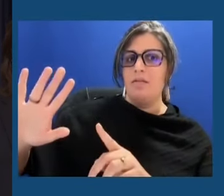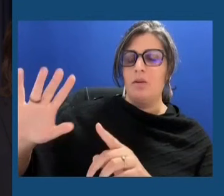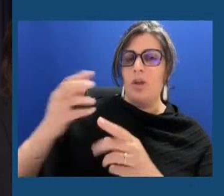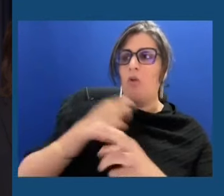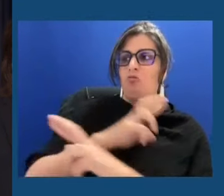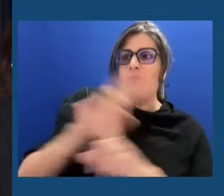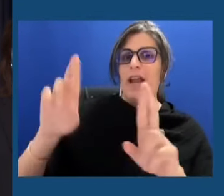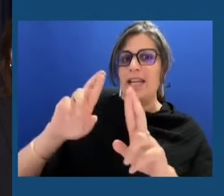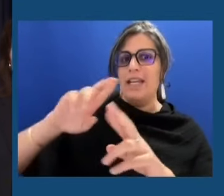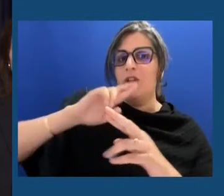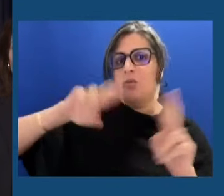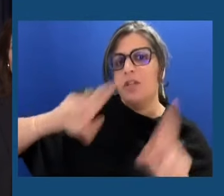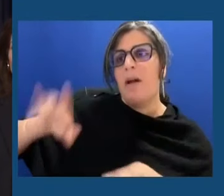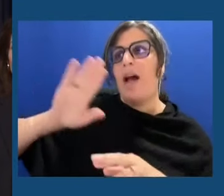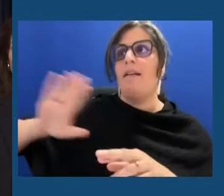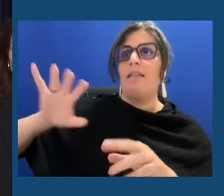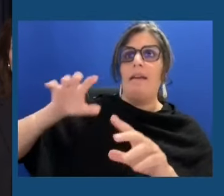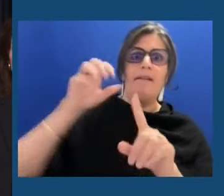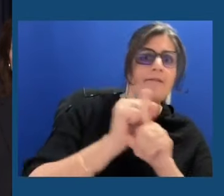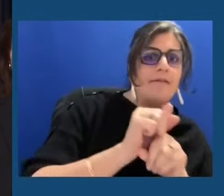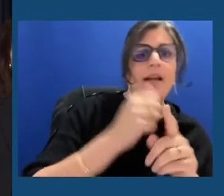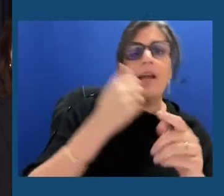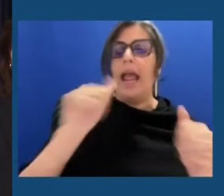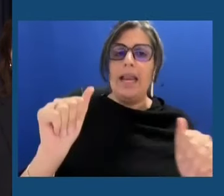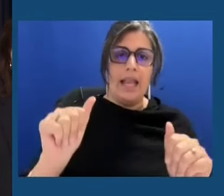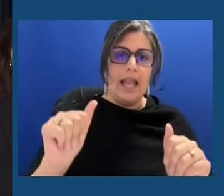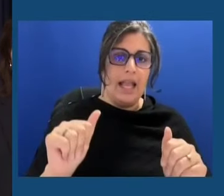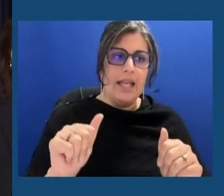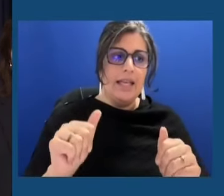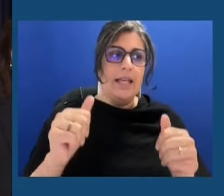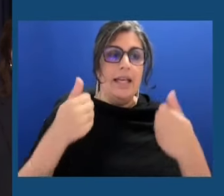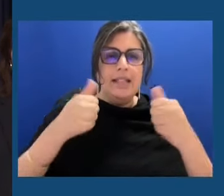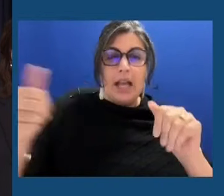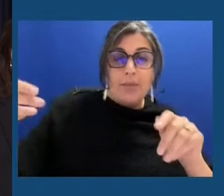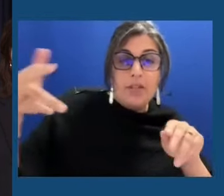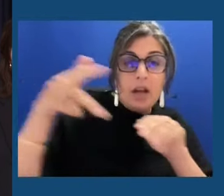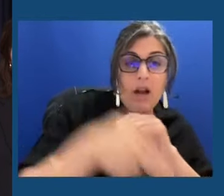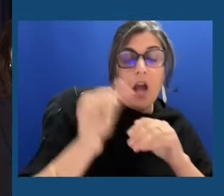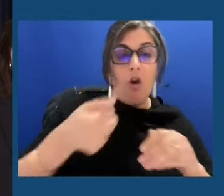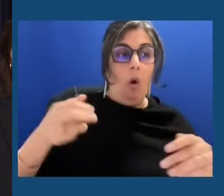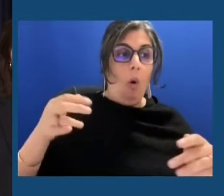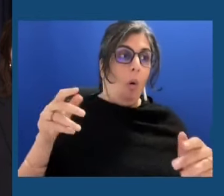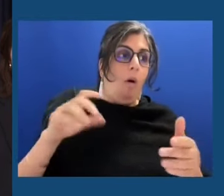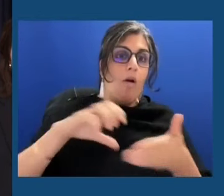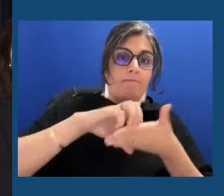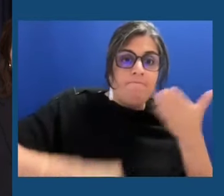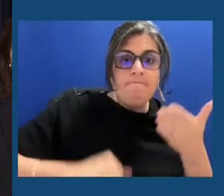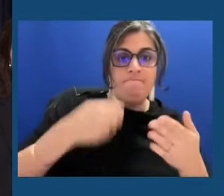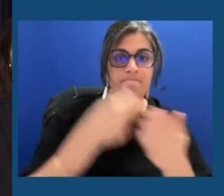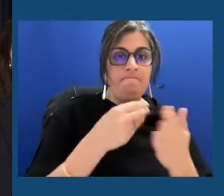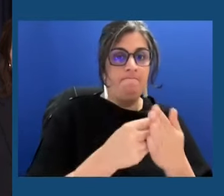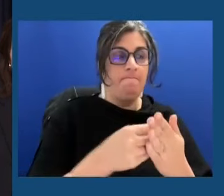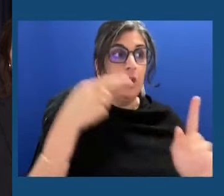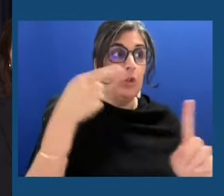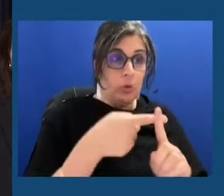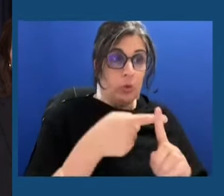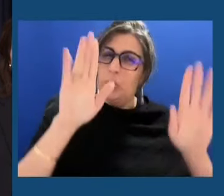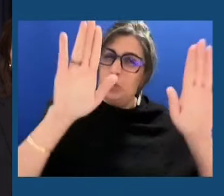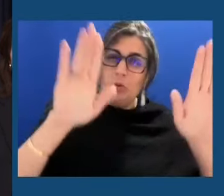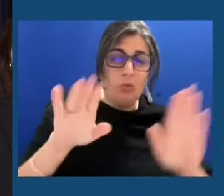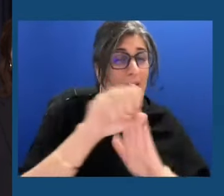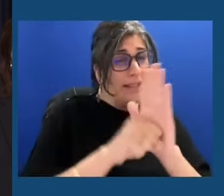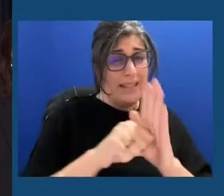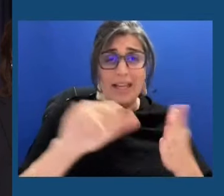We're ready to respond to any attempts to cut or eliminate any funding to the great state of New York as the governor